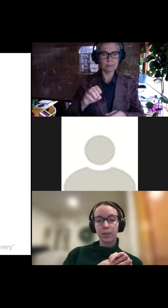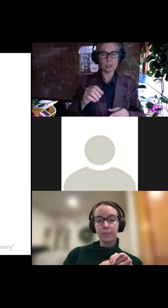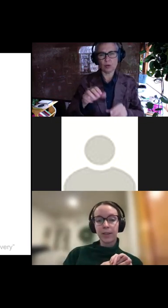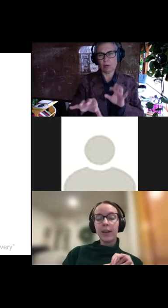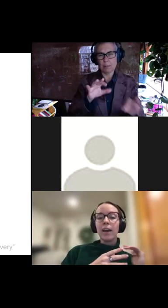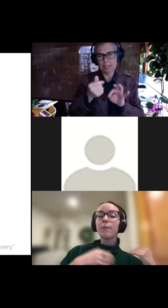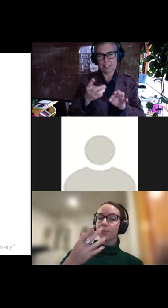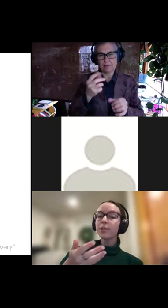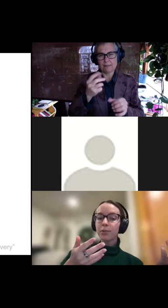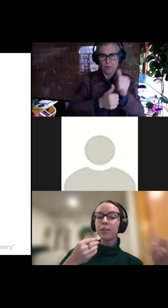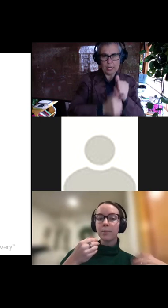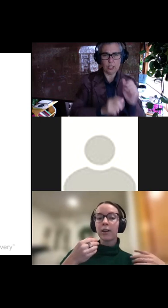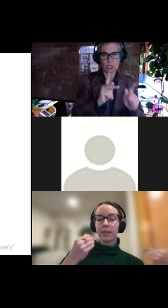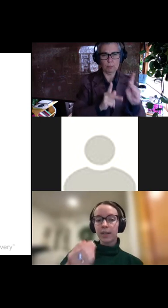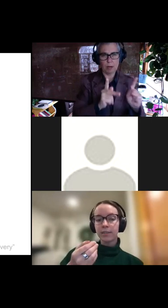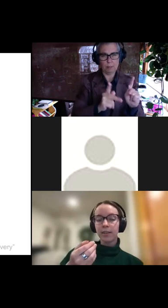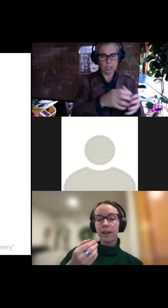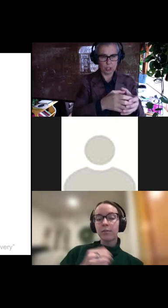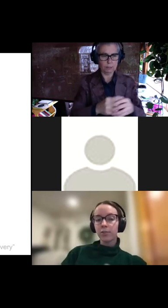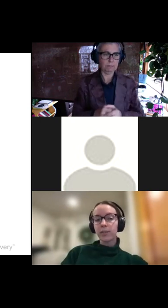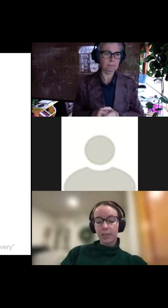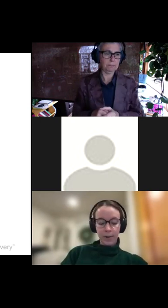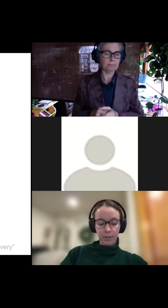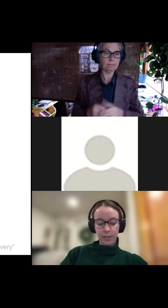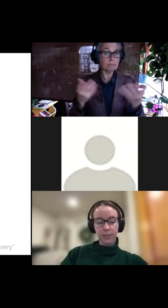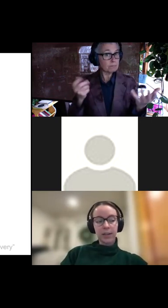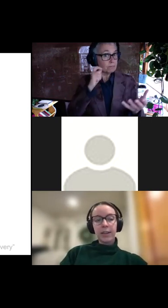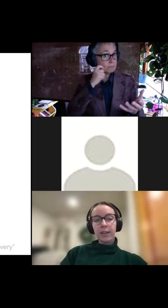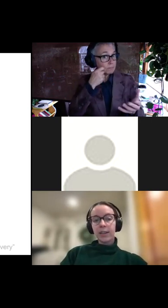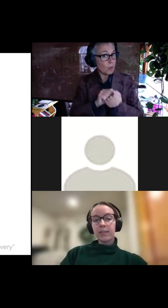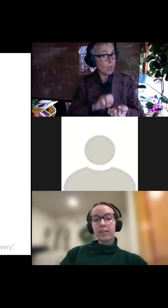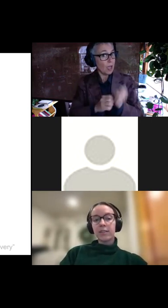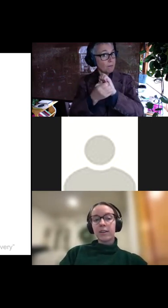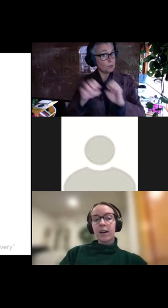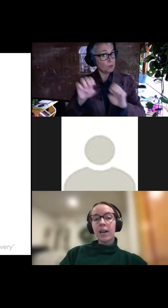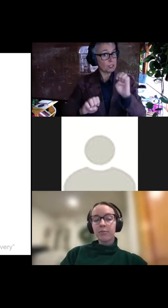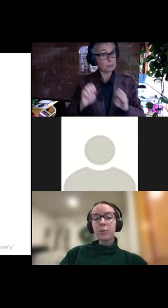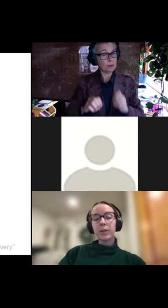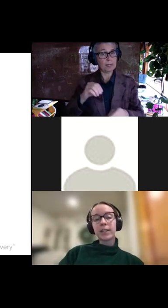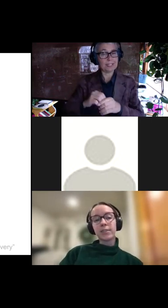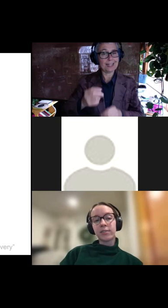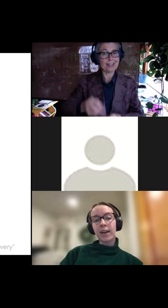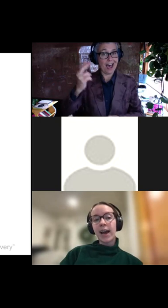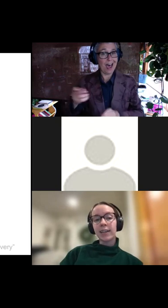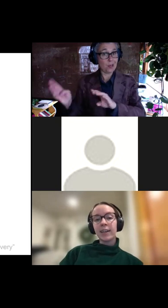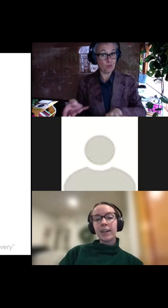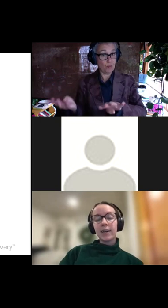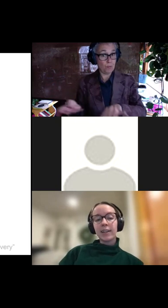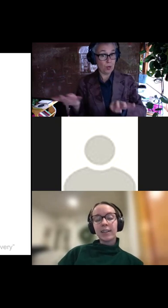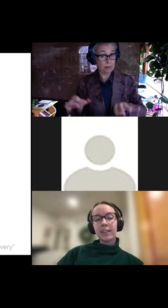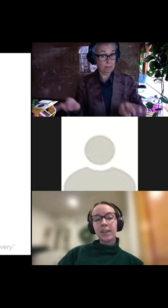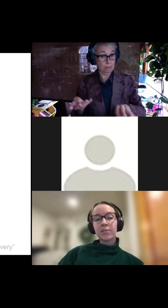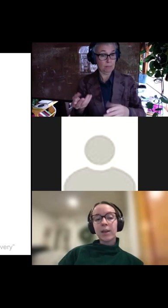population. And what's really cool about conducting evolution experiments in high throughput is that,